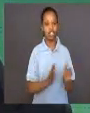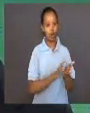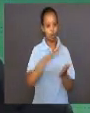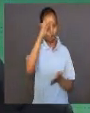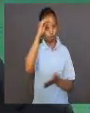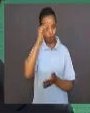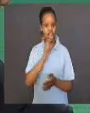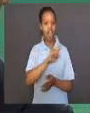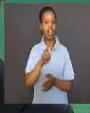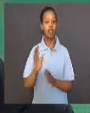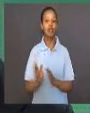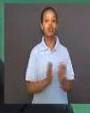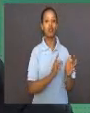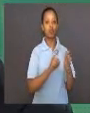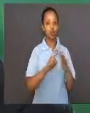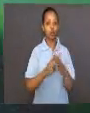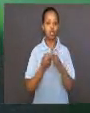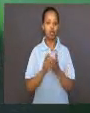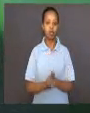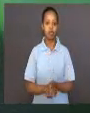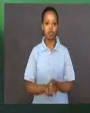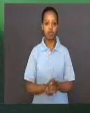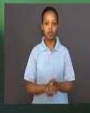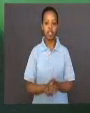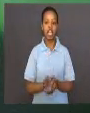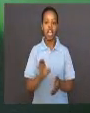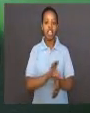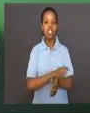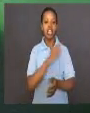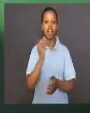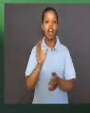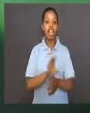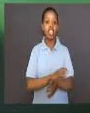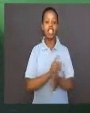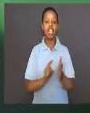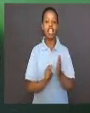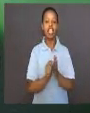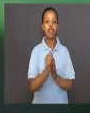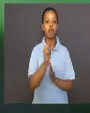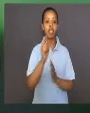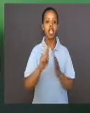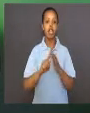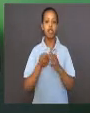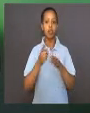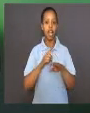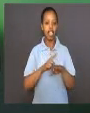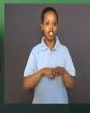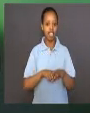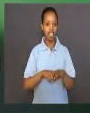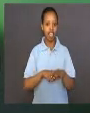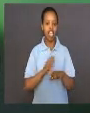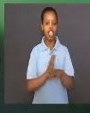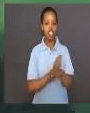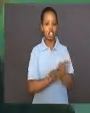the lesson if you are. Cells and cell development were discovered